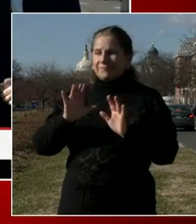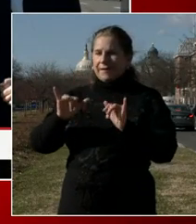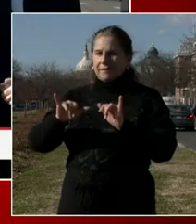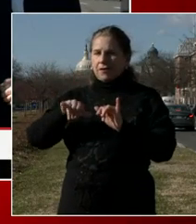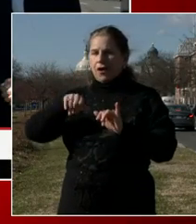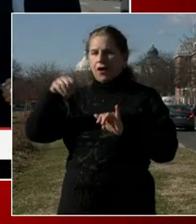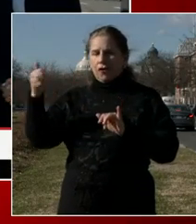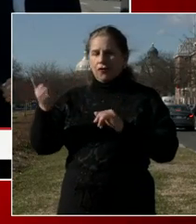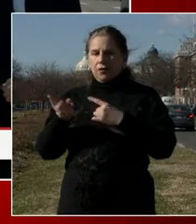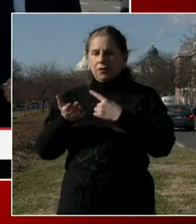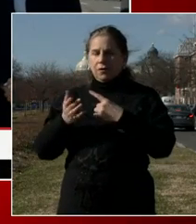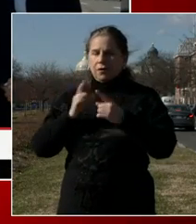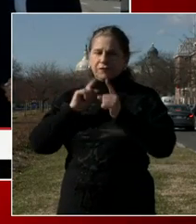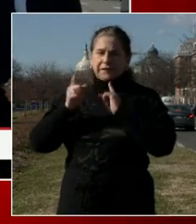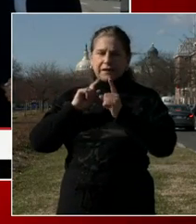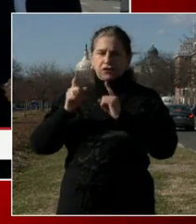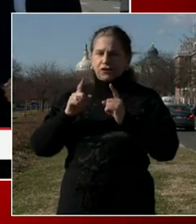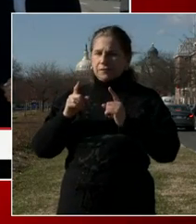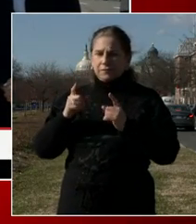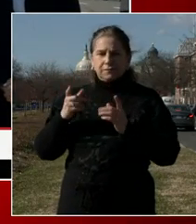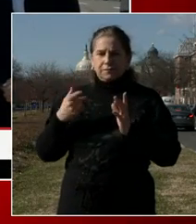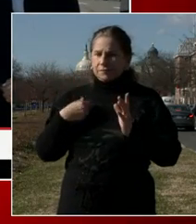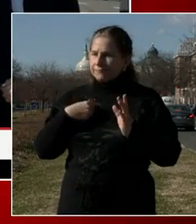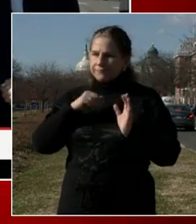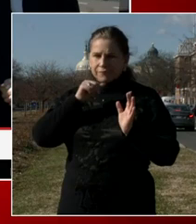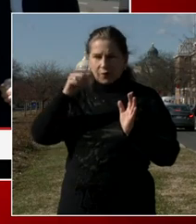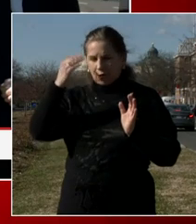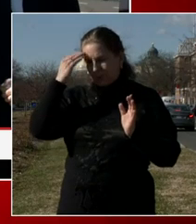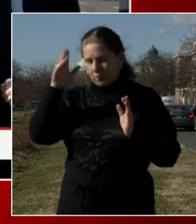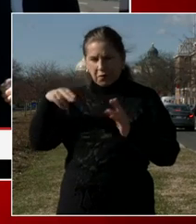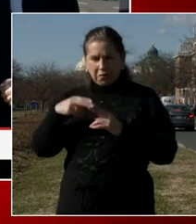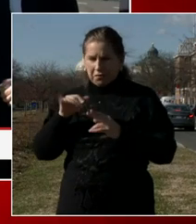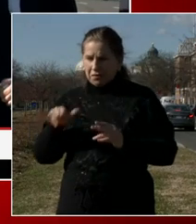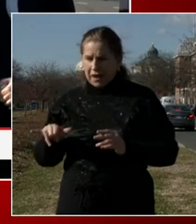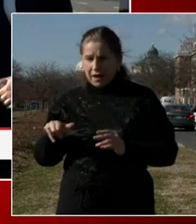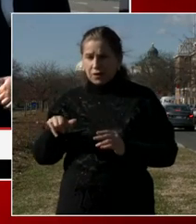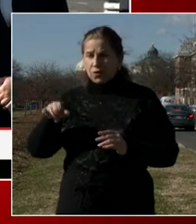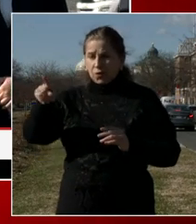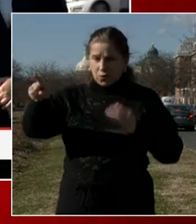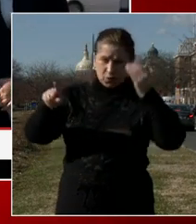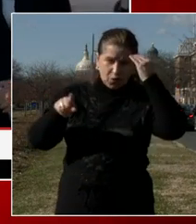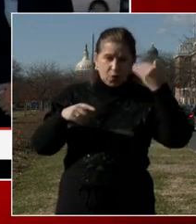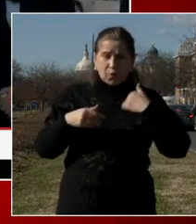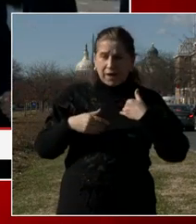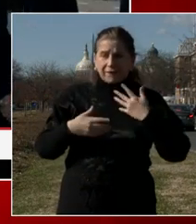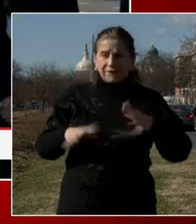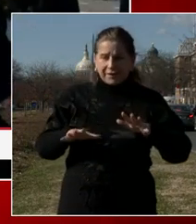conversation actually. But as you know, we implemented a